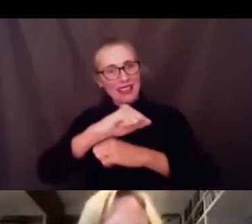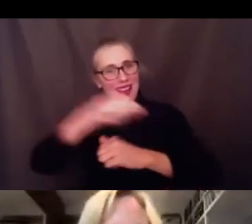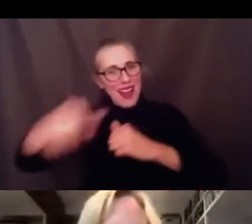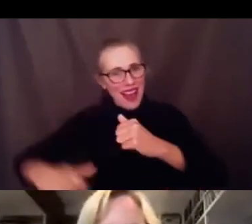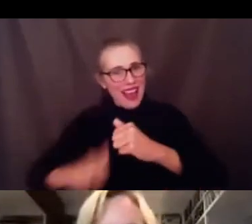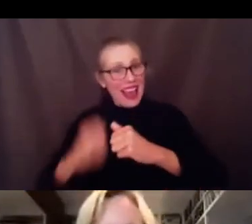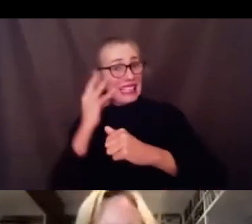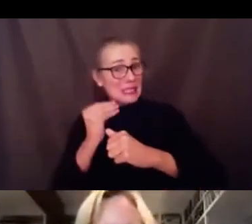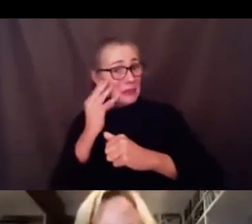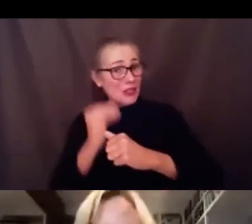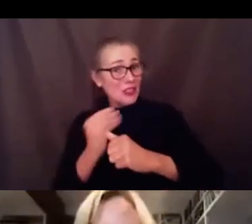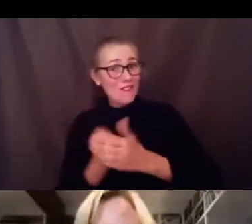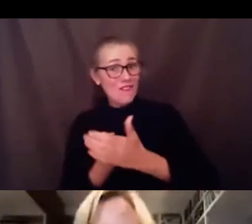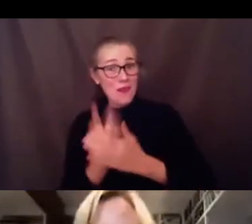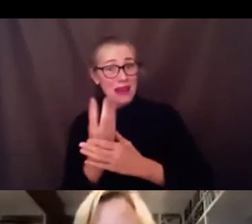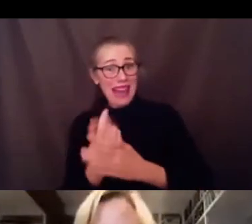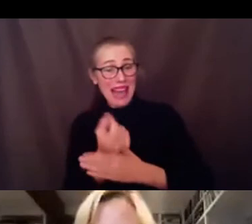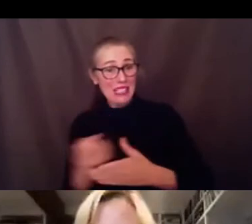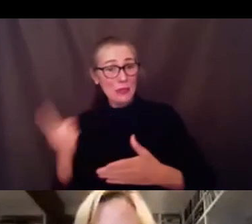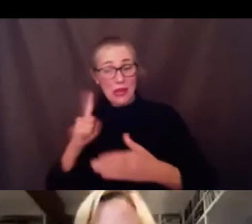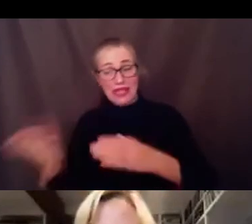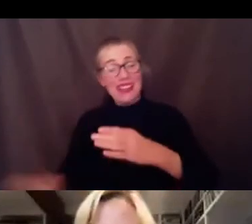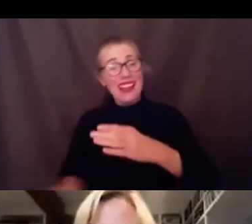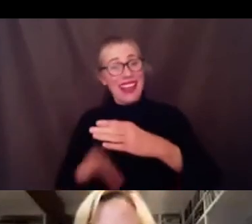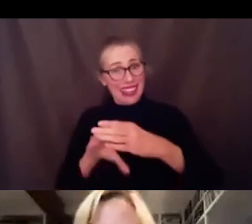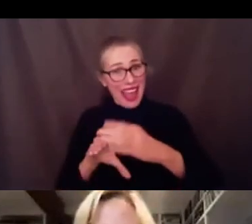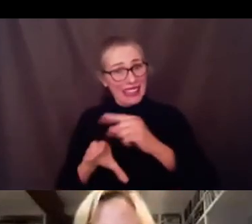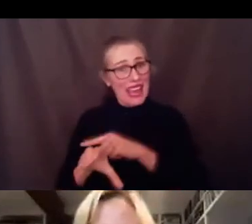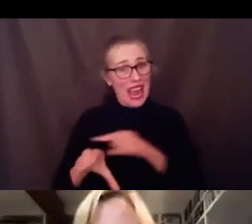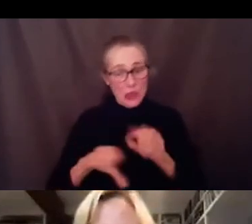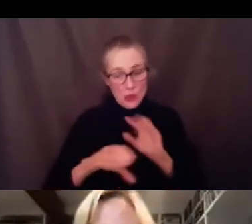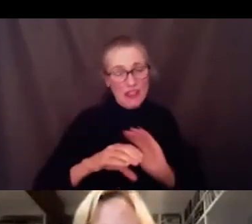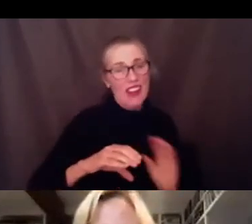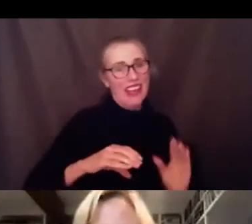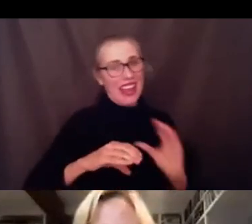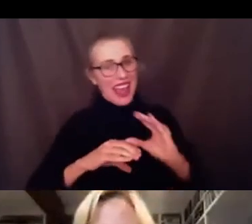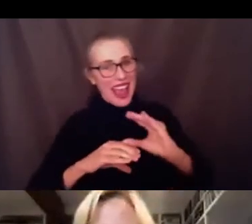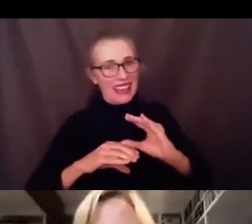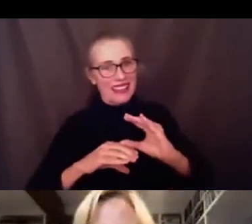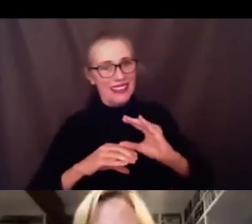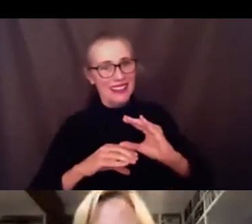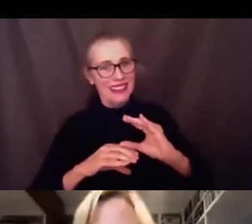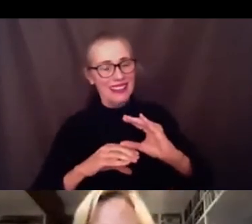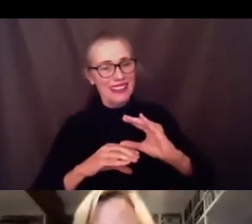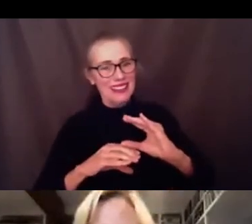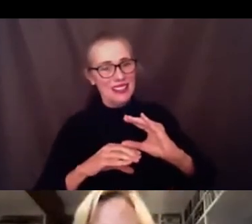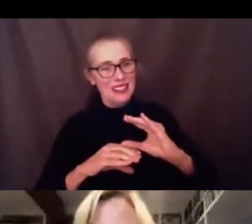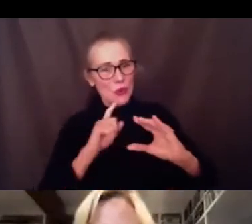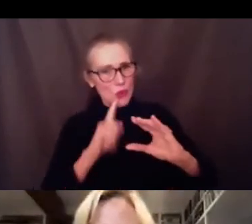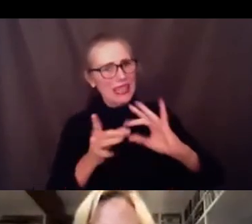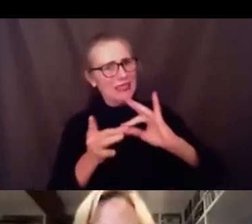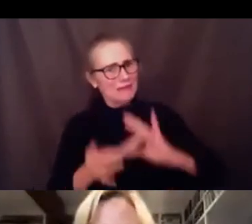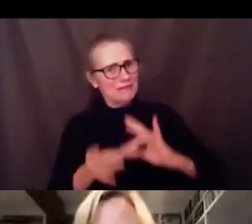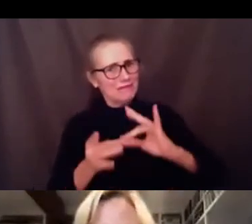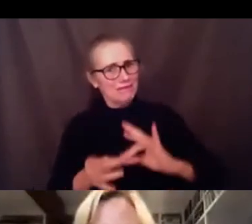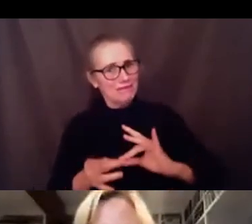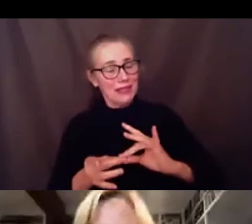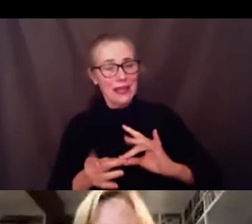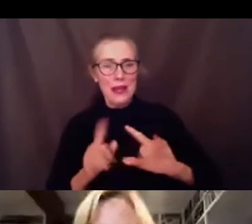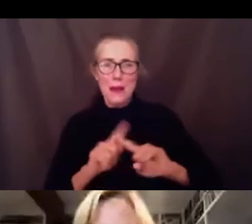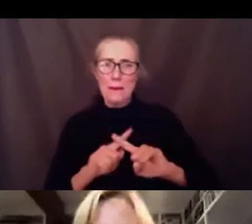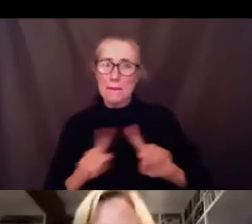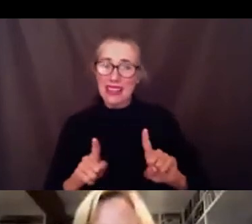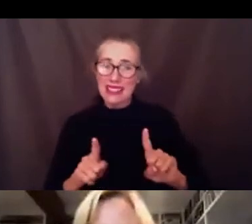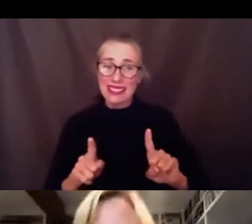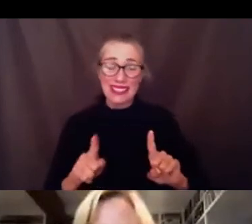spring although we did have to as others have pointed out act swiftly between our findings about the data which we reported at the